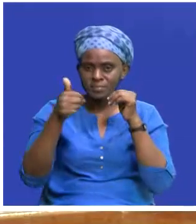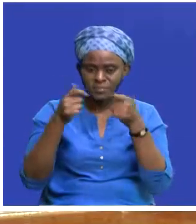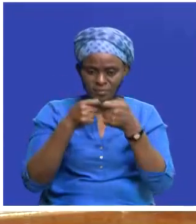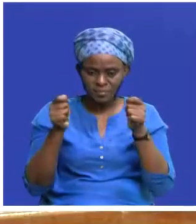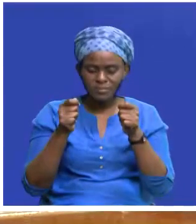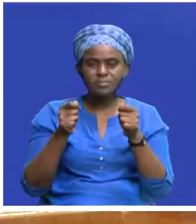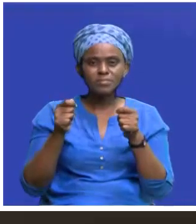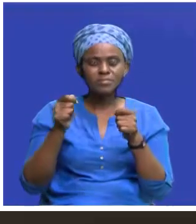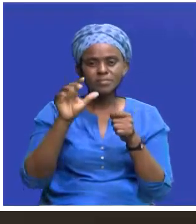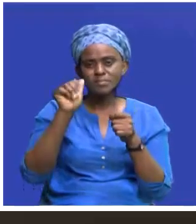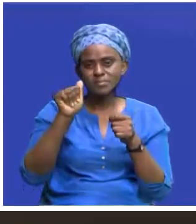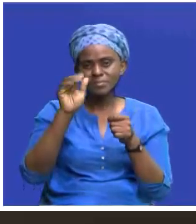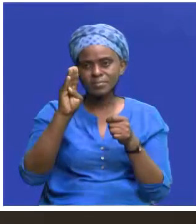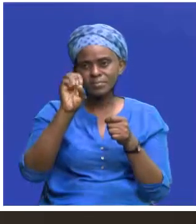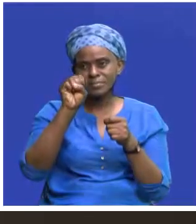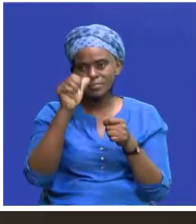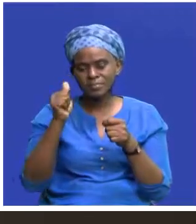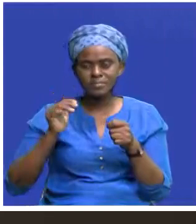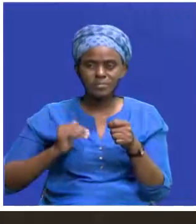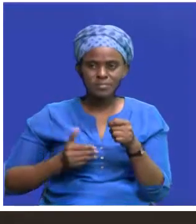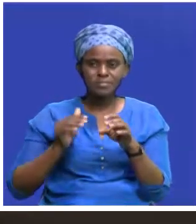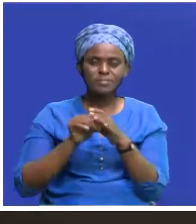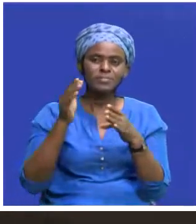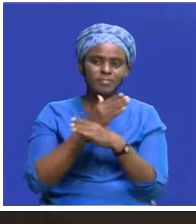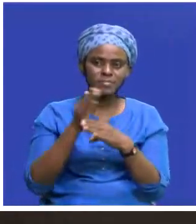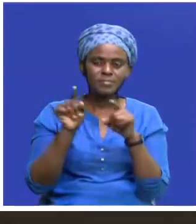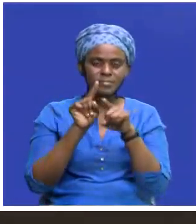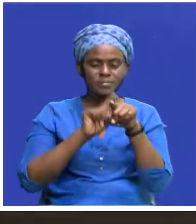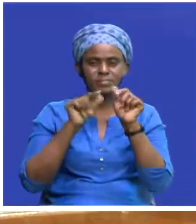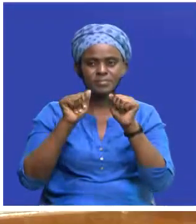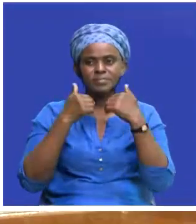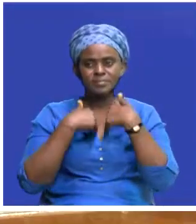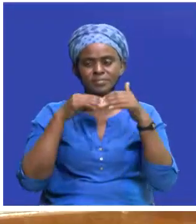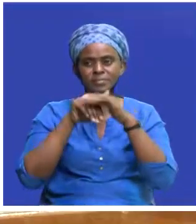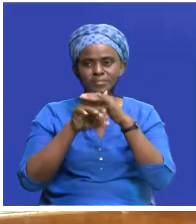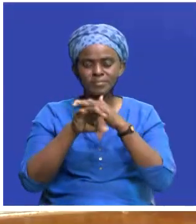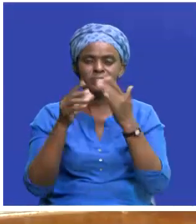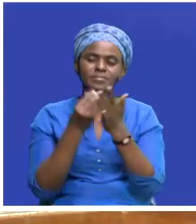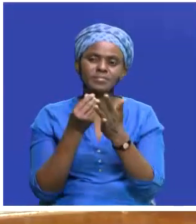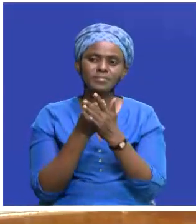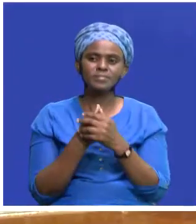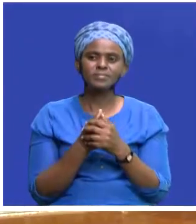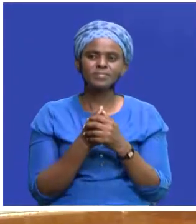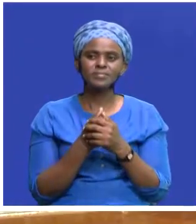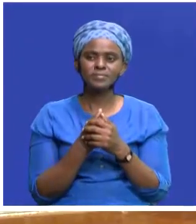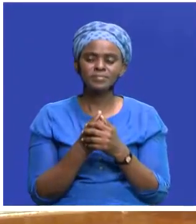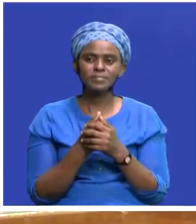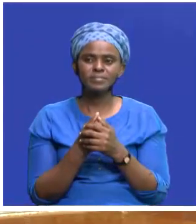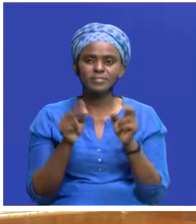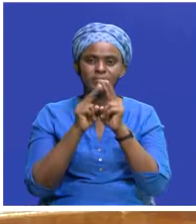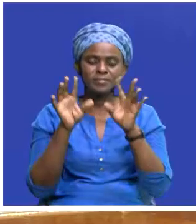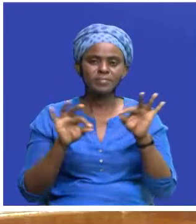in Business initiative which is aimed at making women have access to affordable finance. Significant disparities in